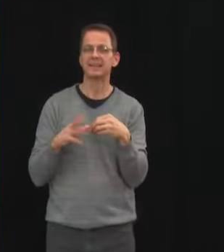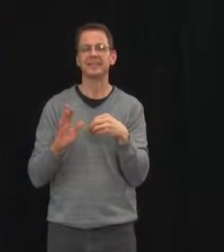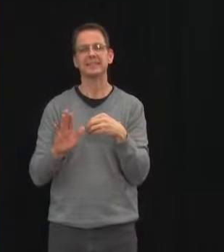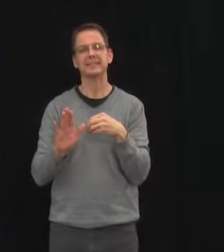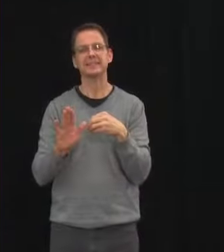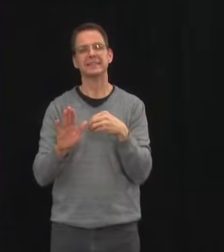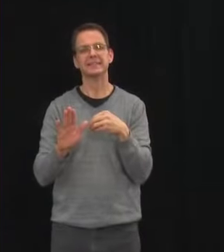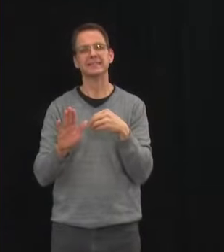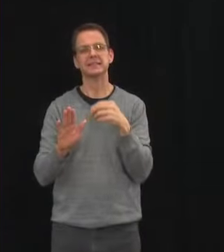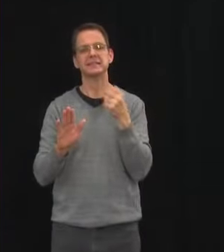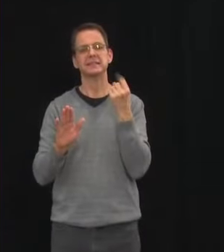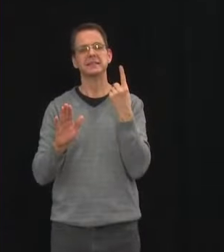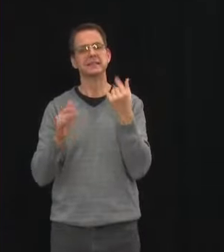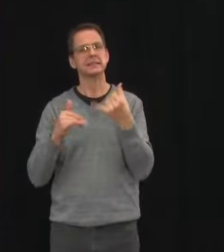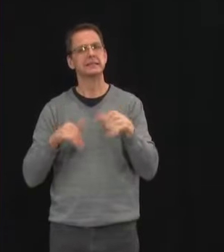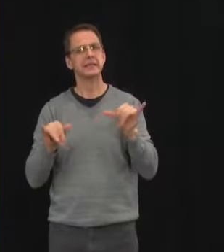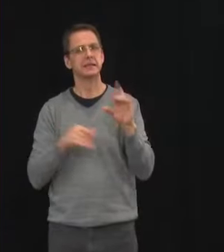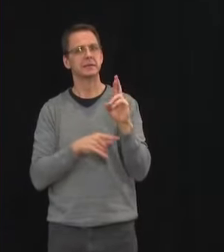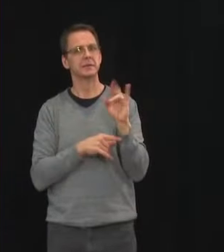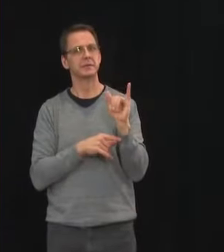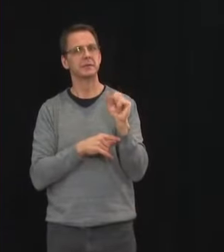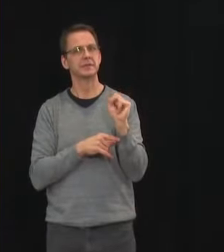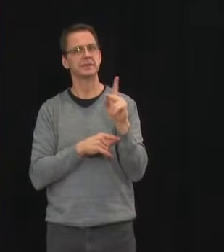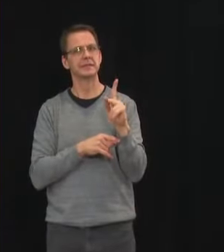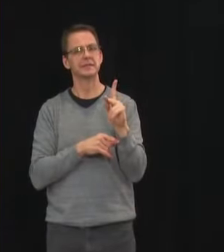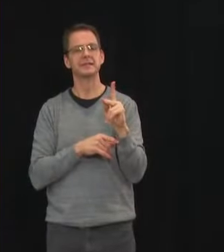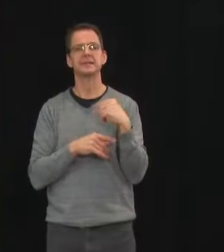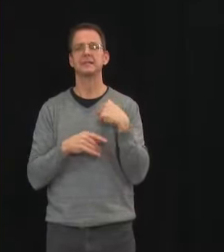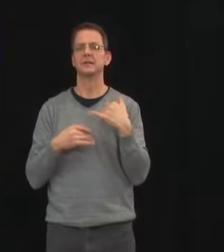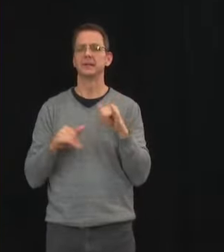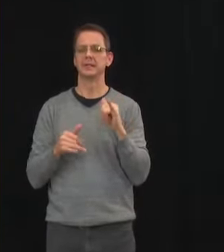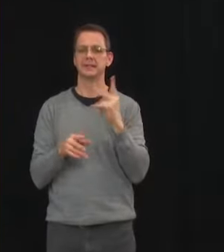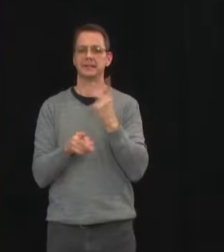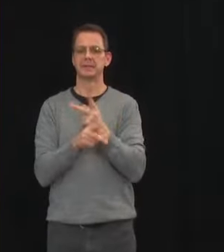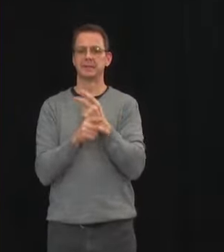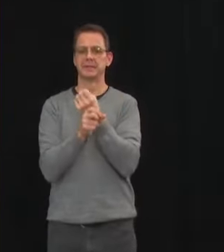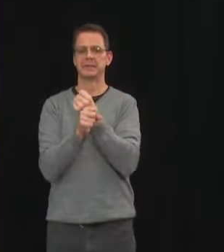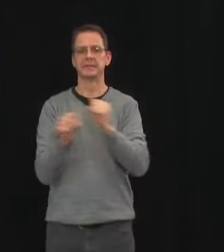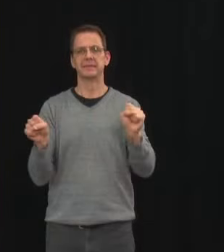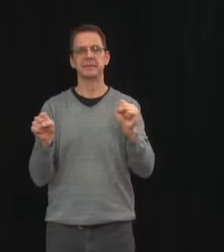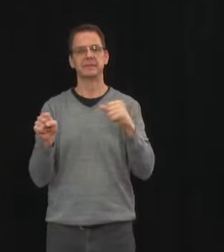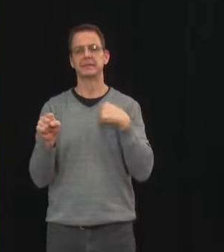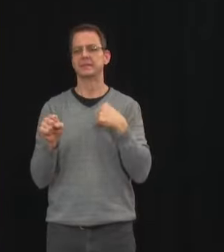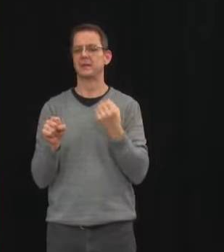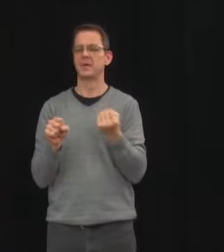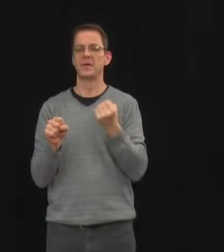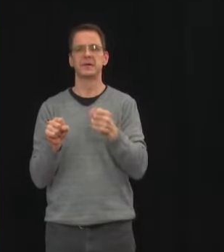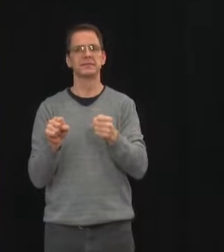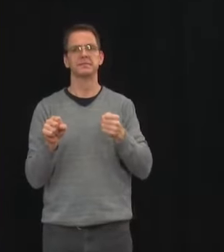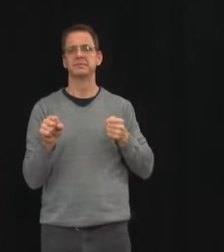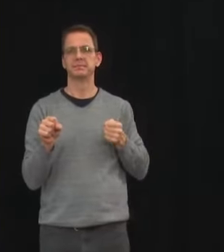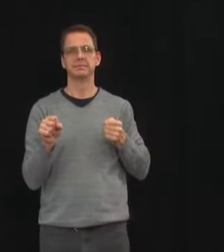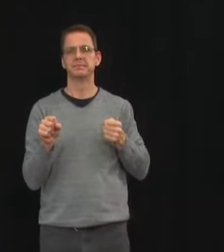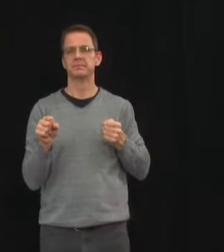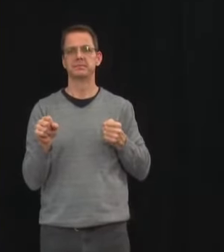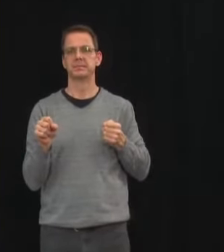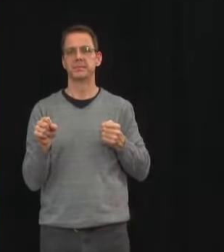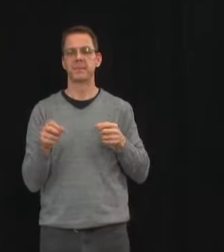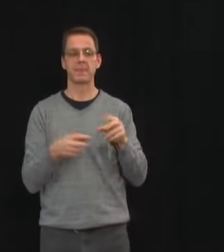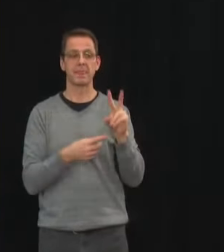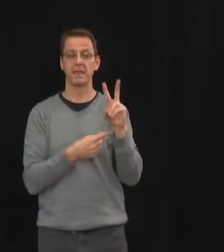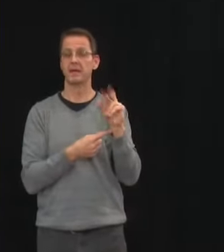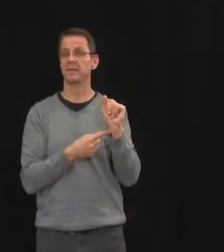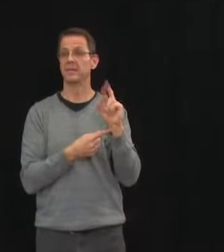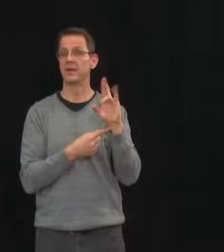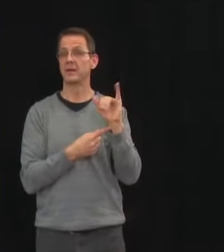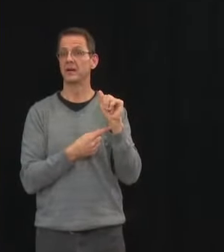each other safe. The variants of concern are, as you know, we've spoken about this before, estimated to be 30 to 50 percent